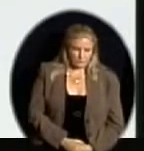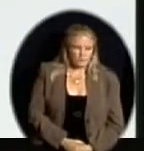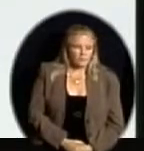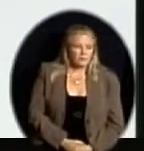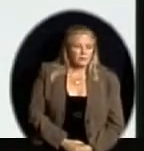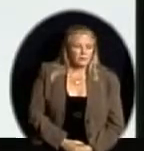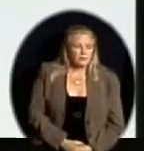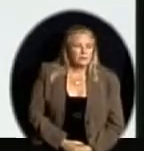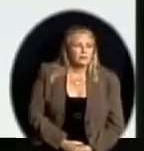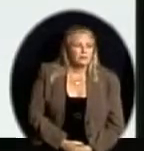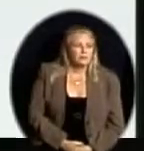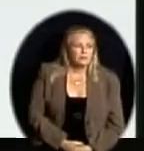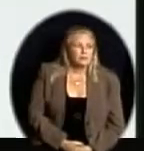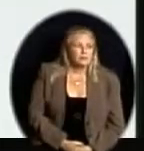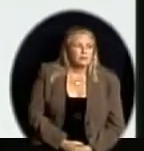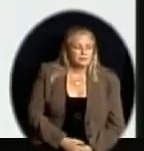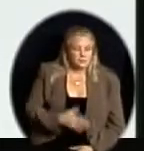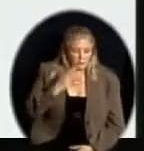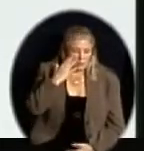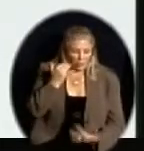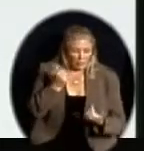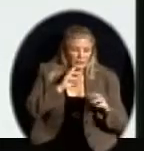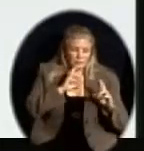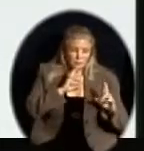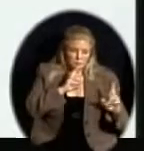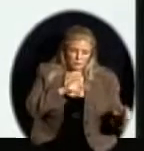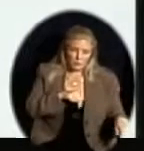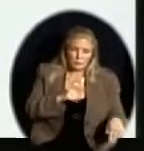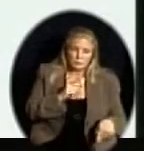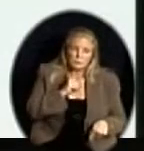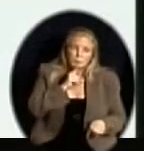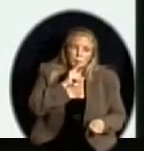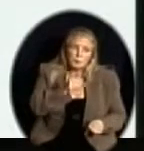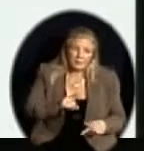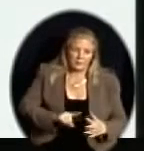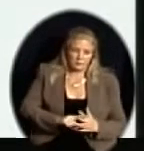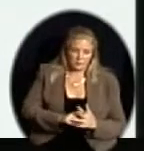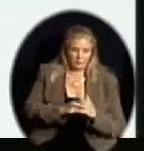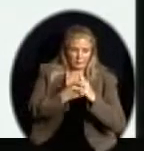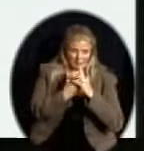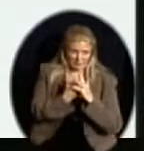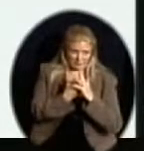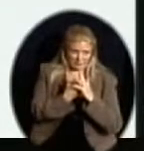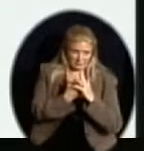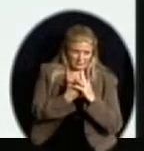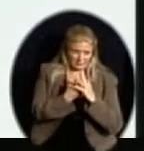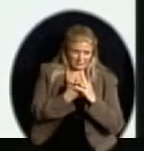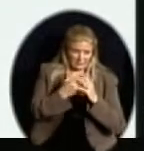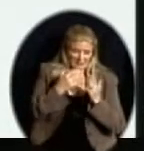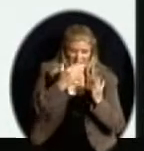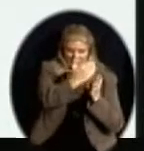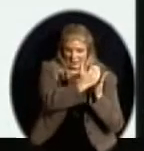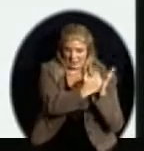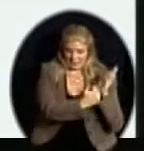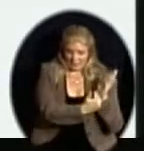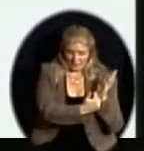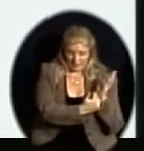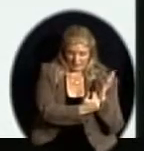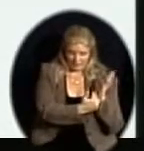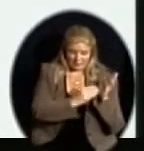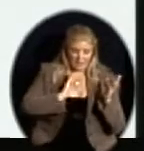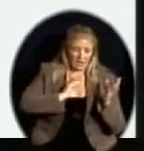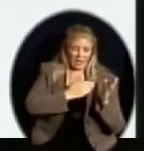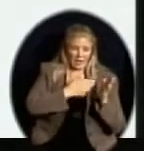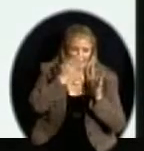The problem with this report is really this is just the beginning. Because here is where our future projects are and the locations of our